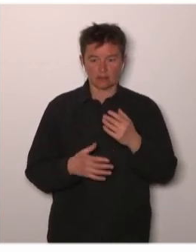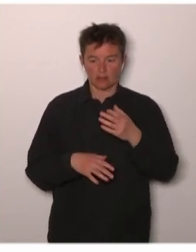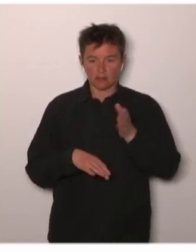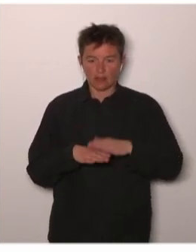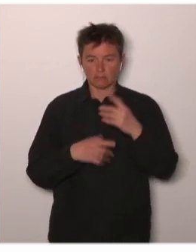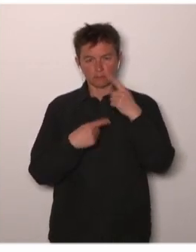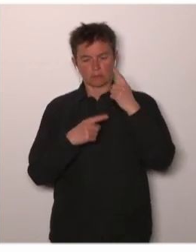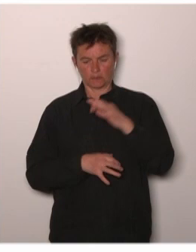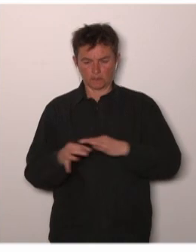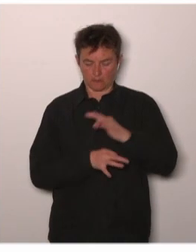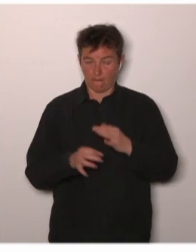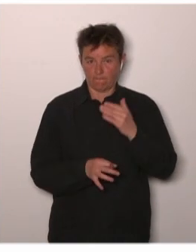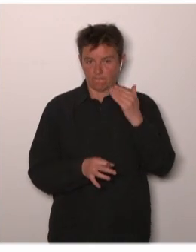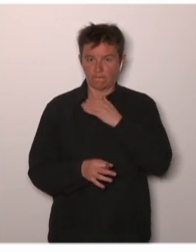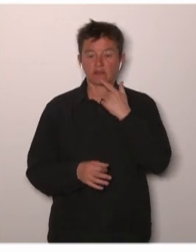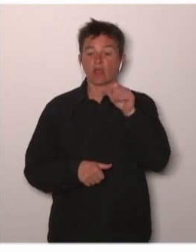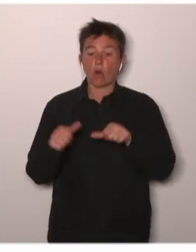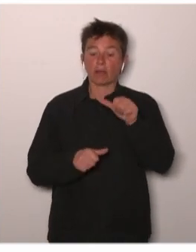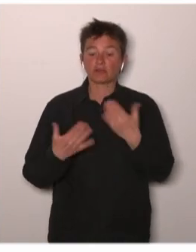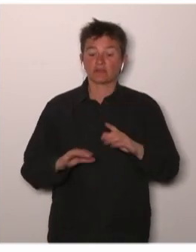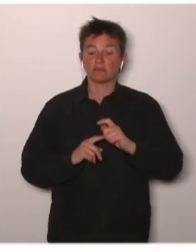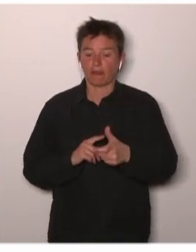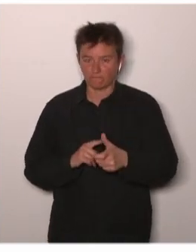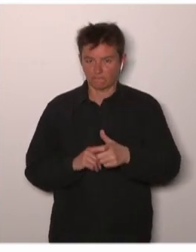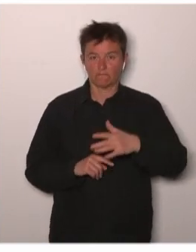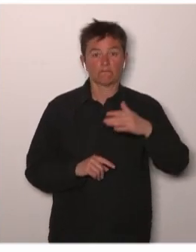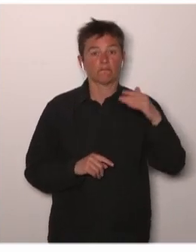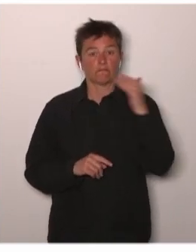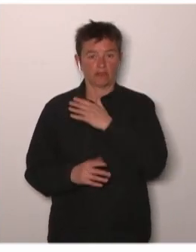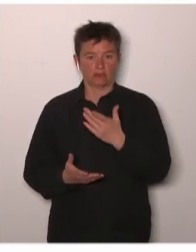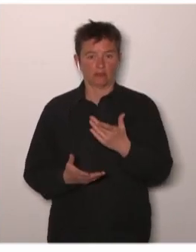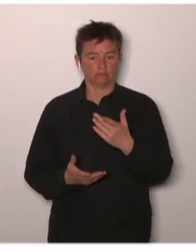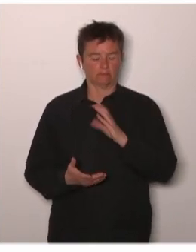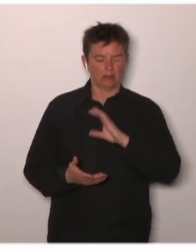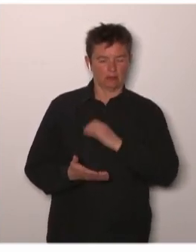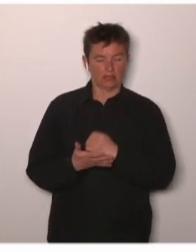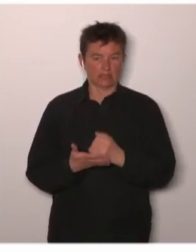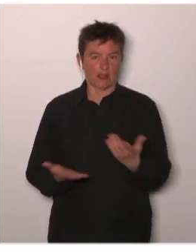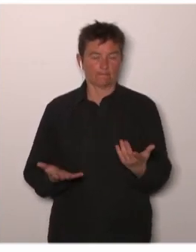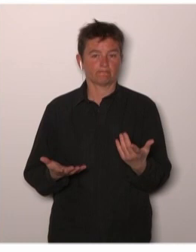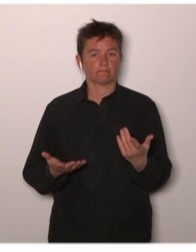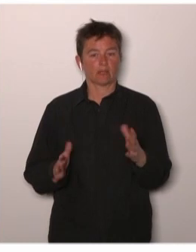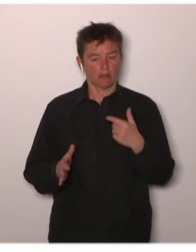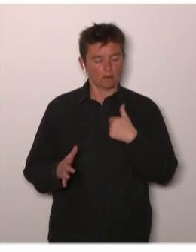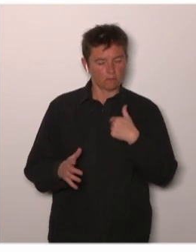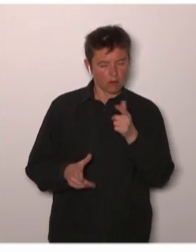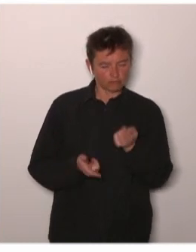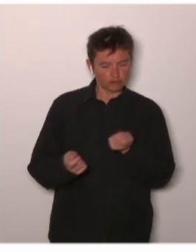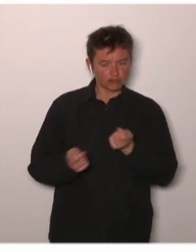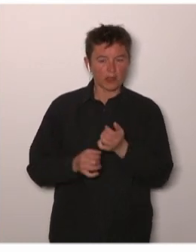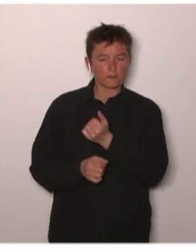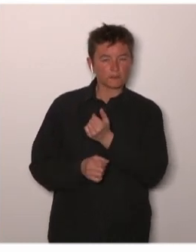in the head and neck in head and neck cancer which was a game changer actually. and today the difficulty to do these